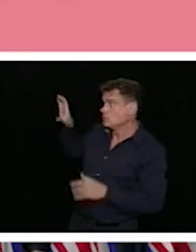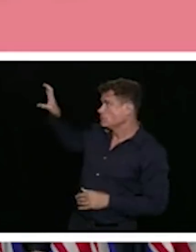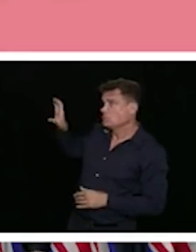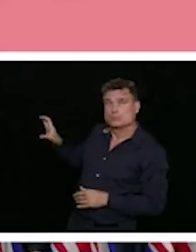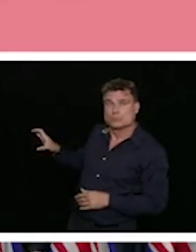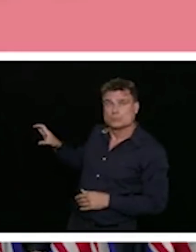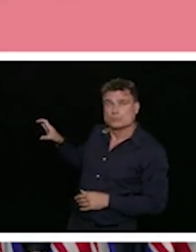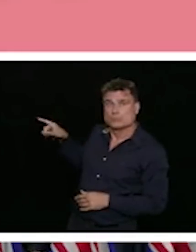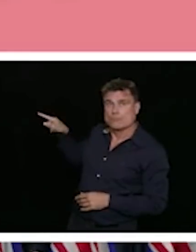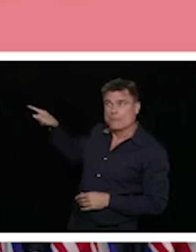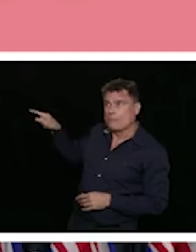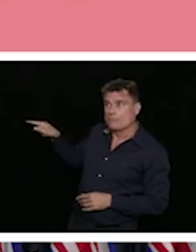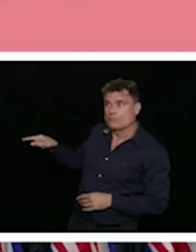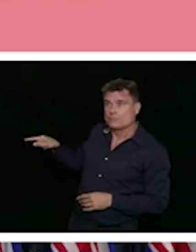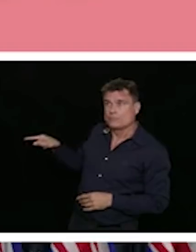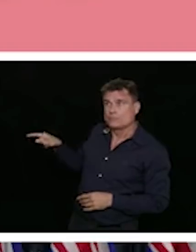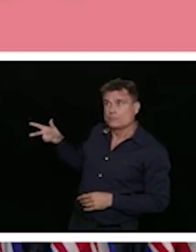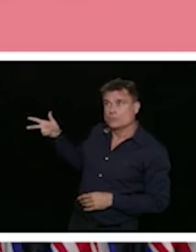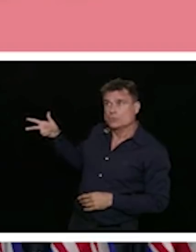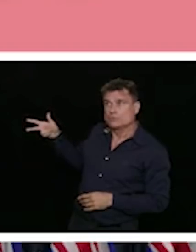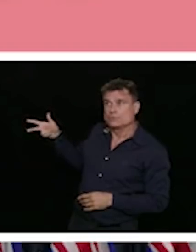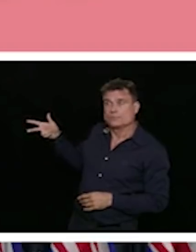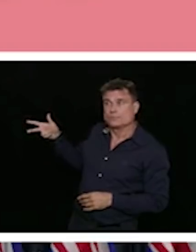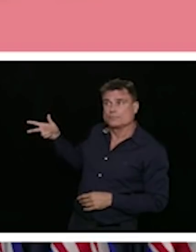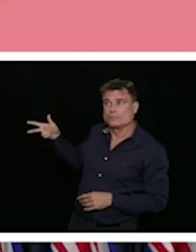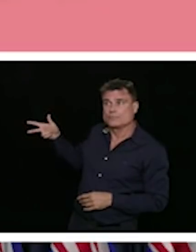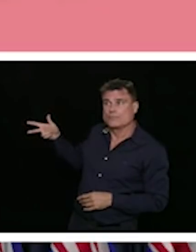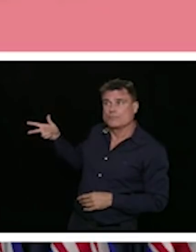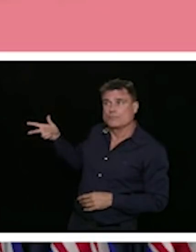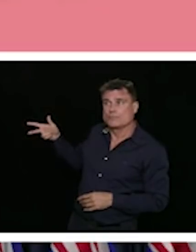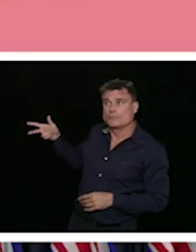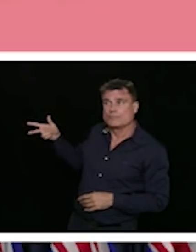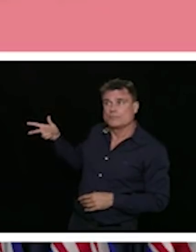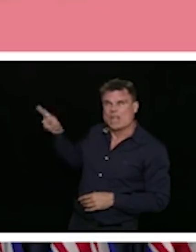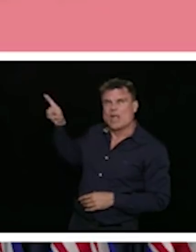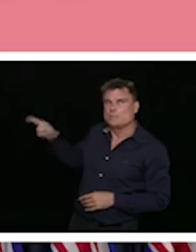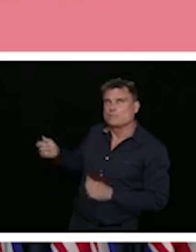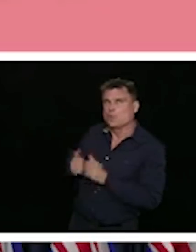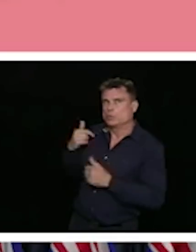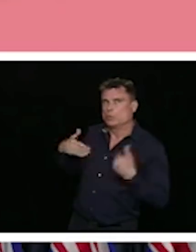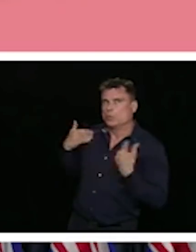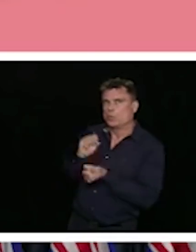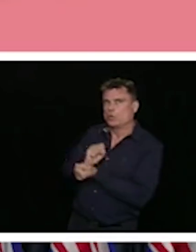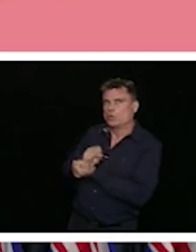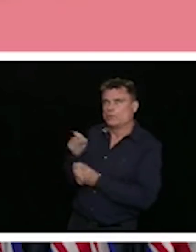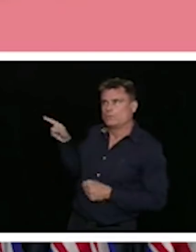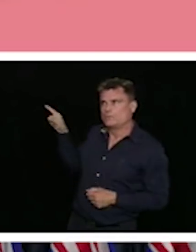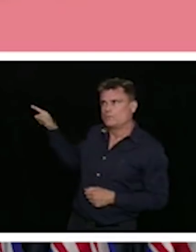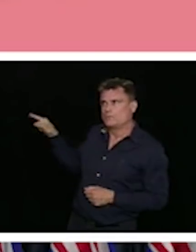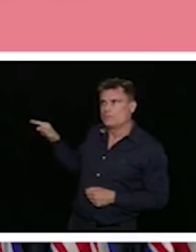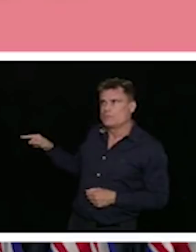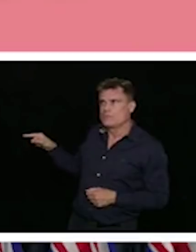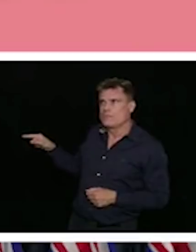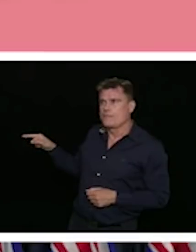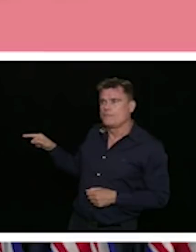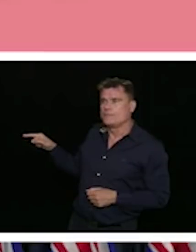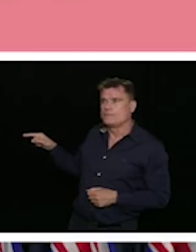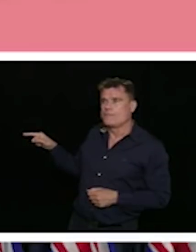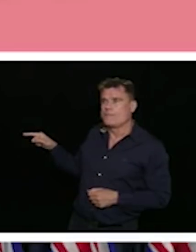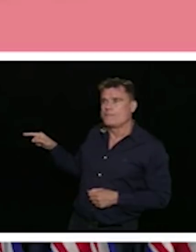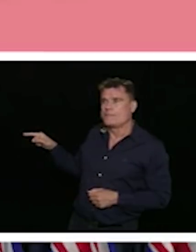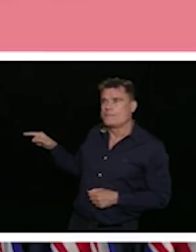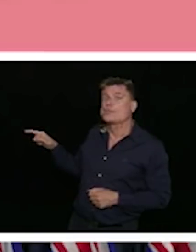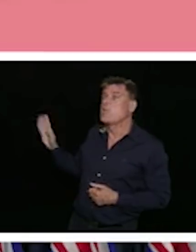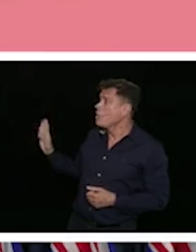these sectors of our economy and of our communities. Younger people were more likely to report decreased mental